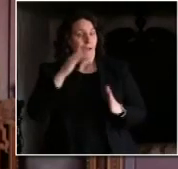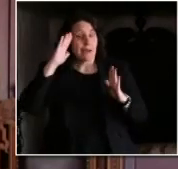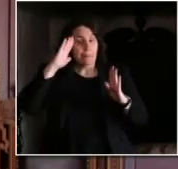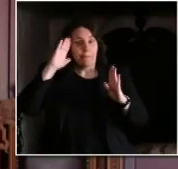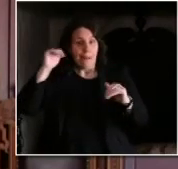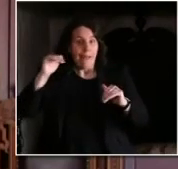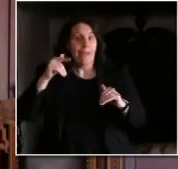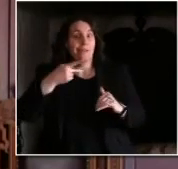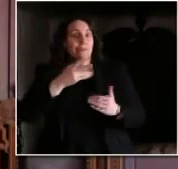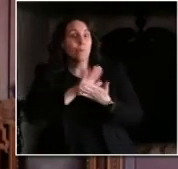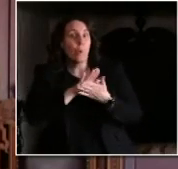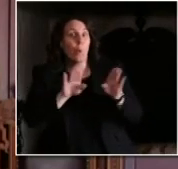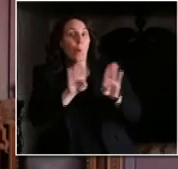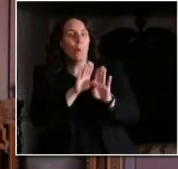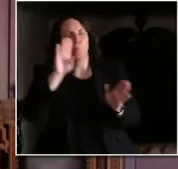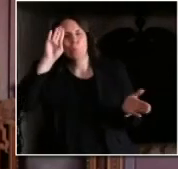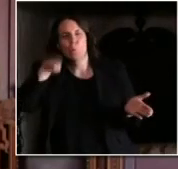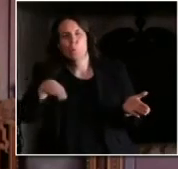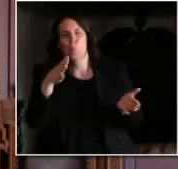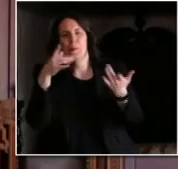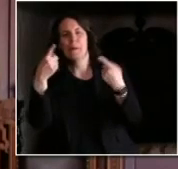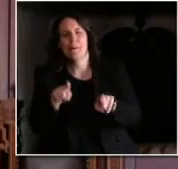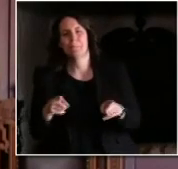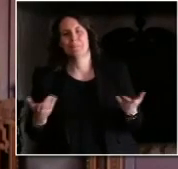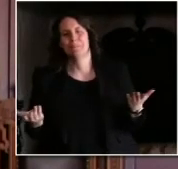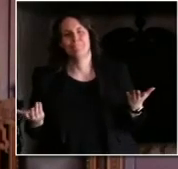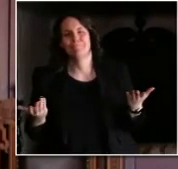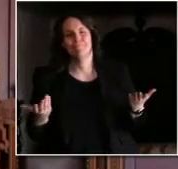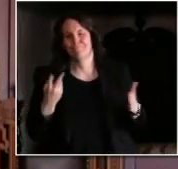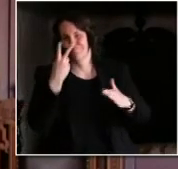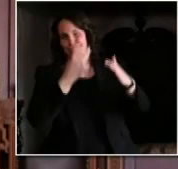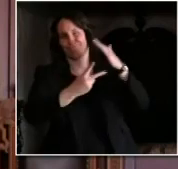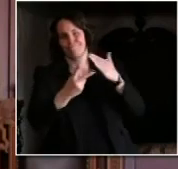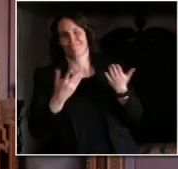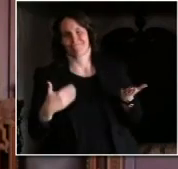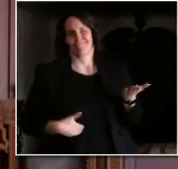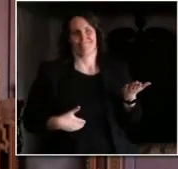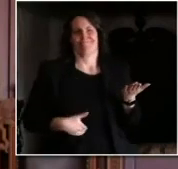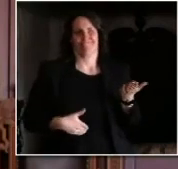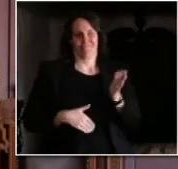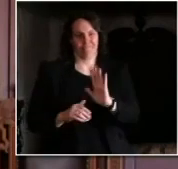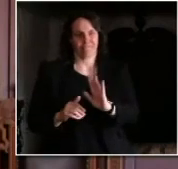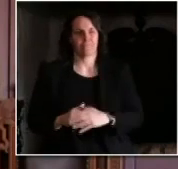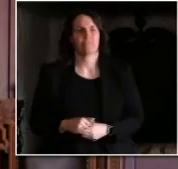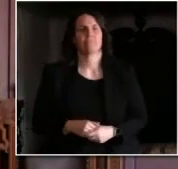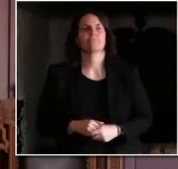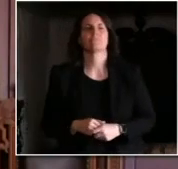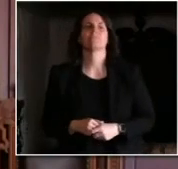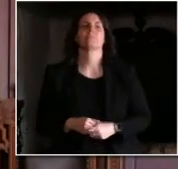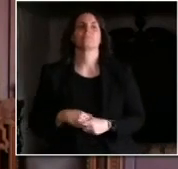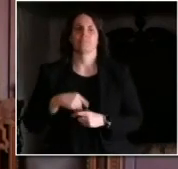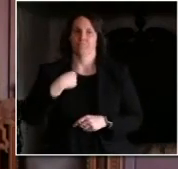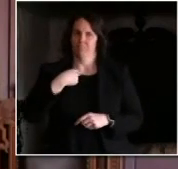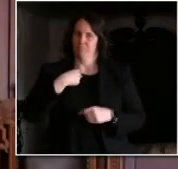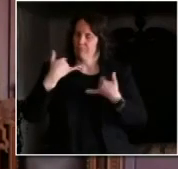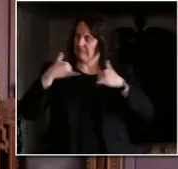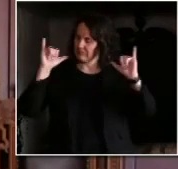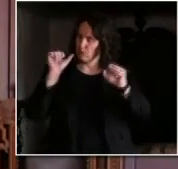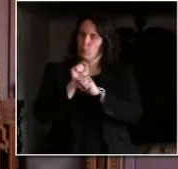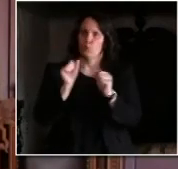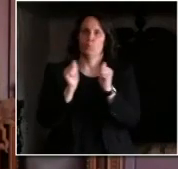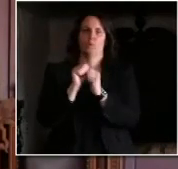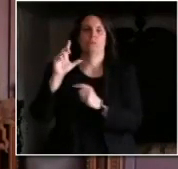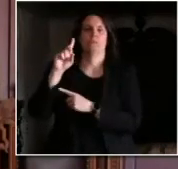the map that the recent bill that I signed that lays out will have a better feel for what those